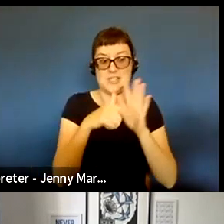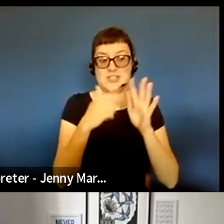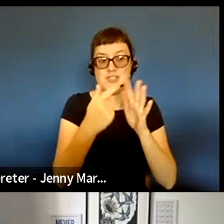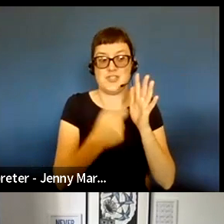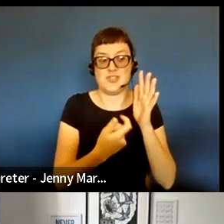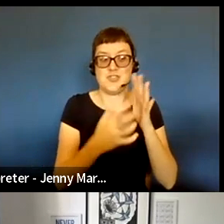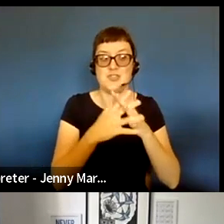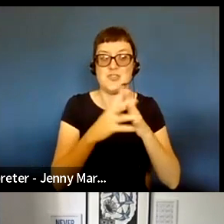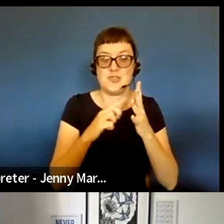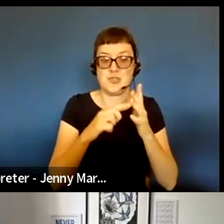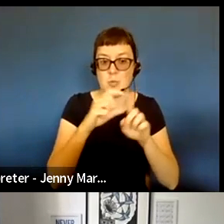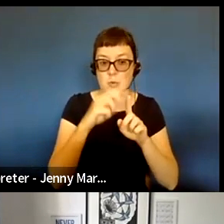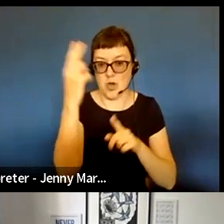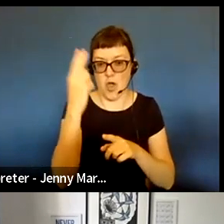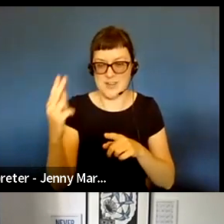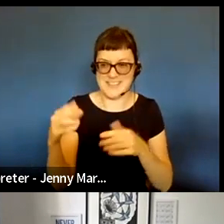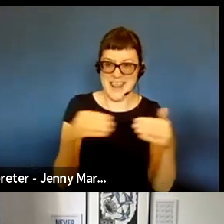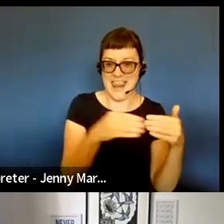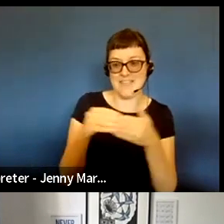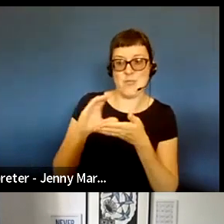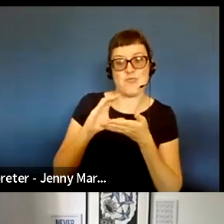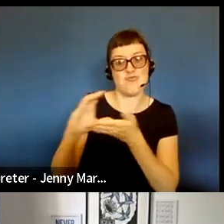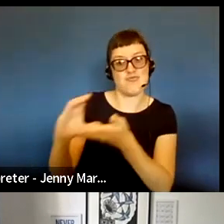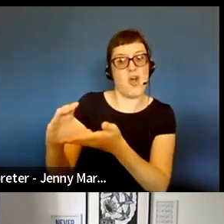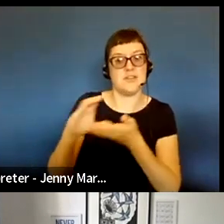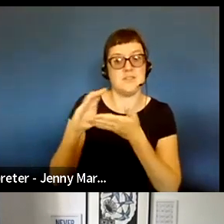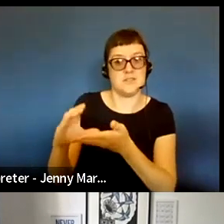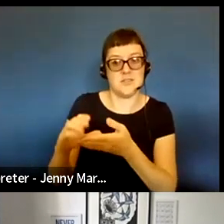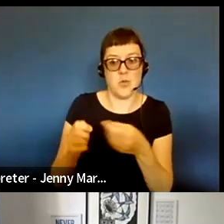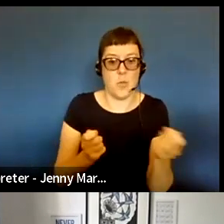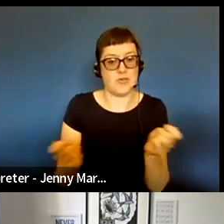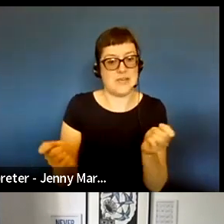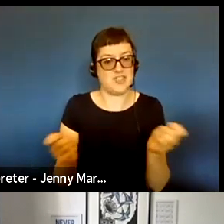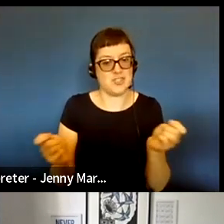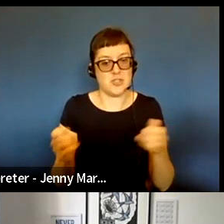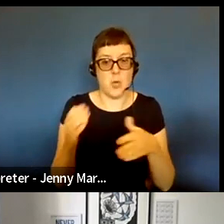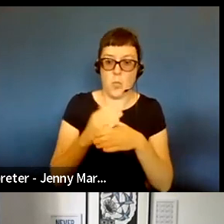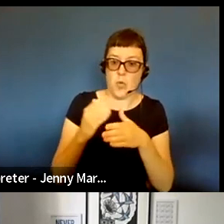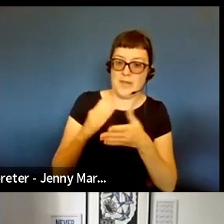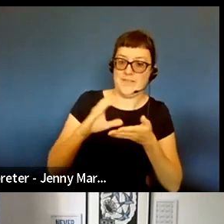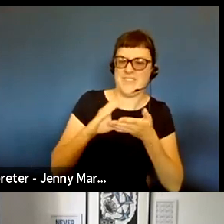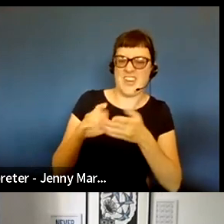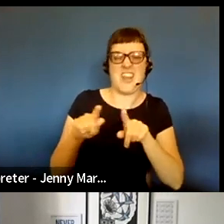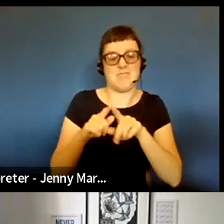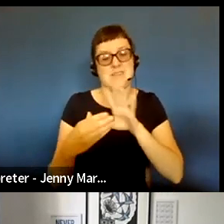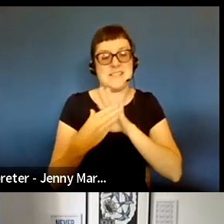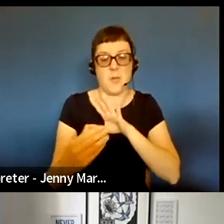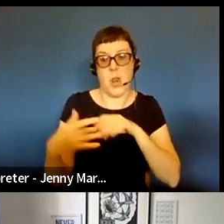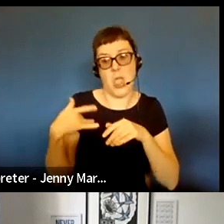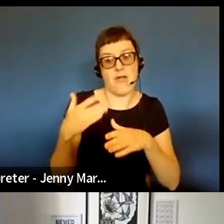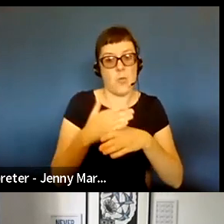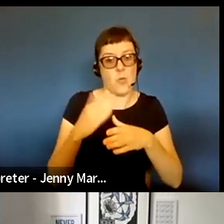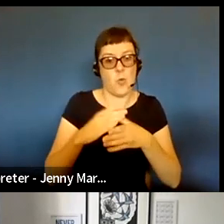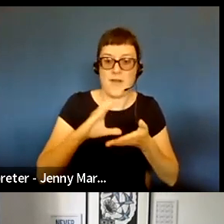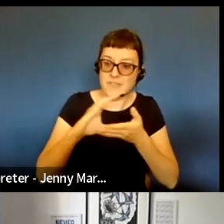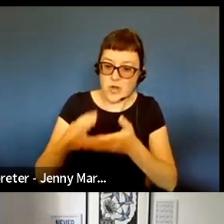John leads on grant making for us and operations and has worked on funding opportunities like the Live Work Fund, This One-to